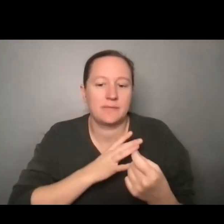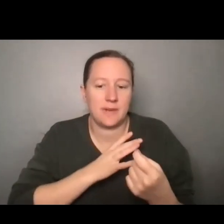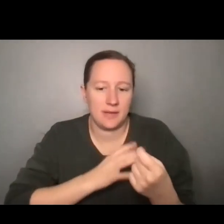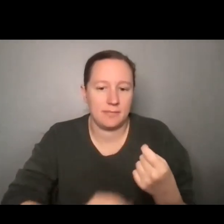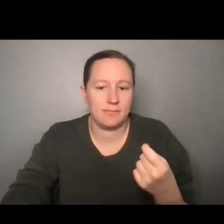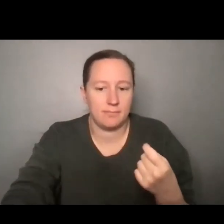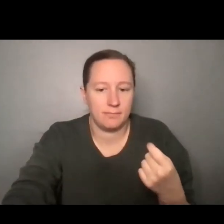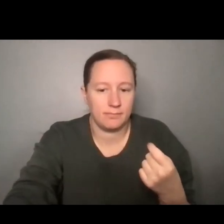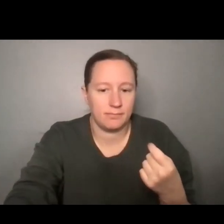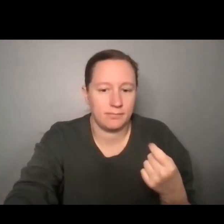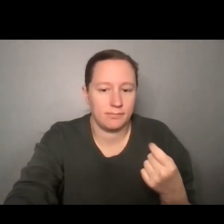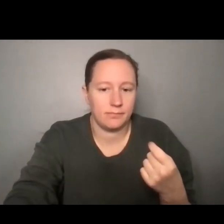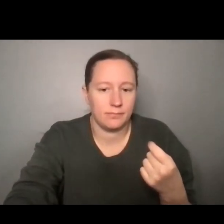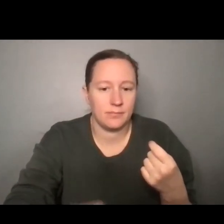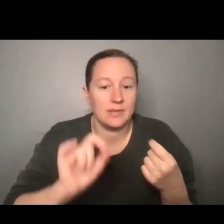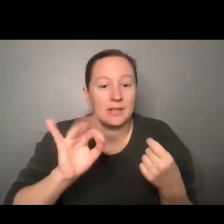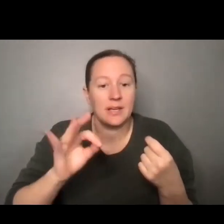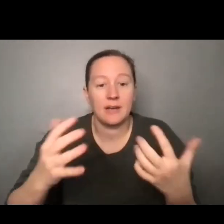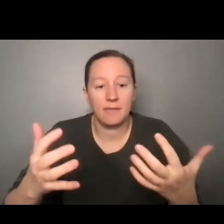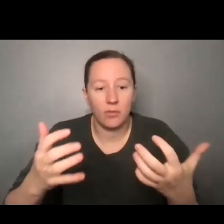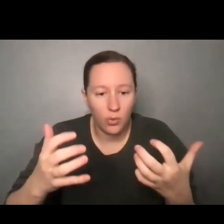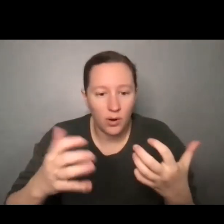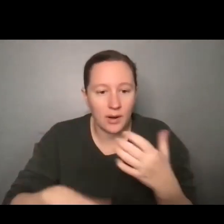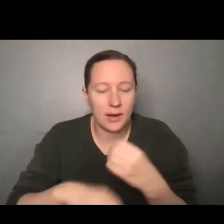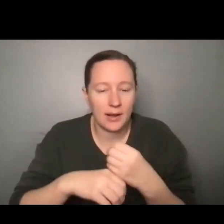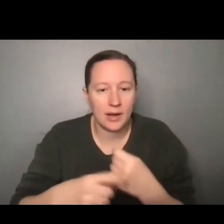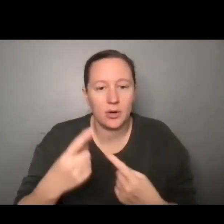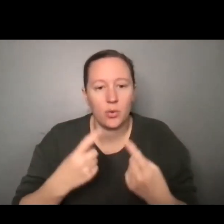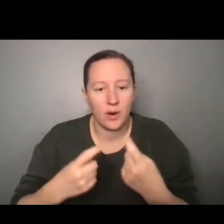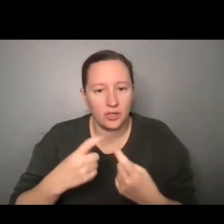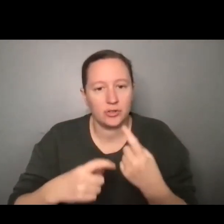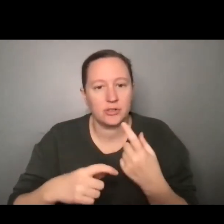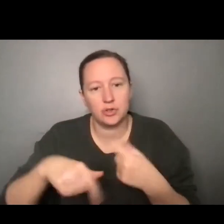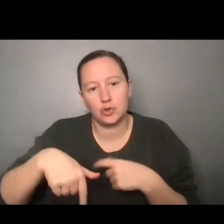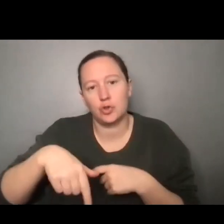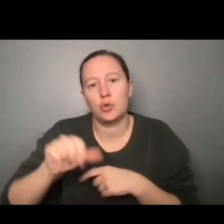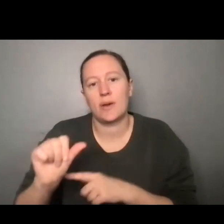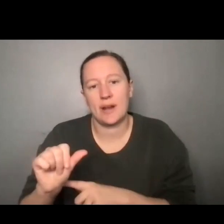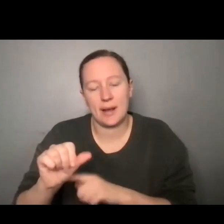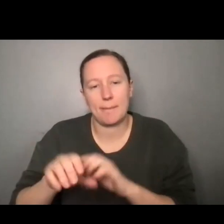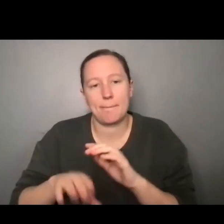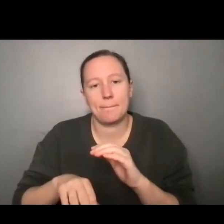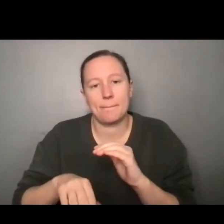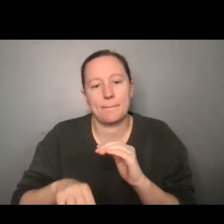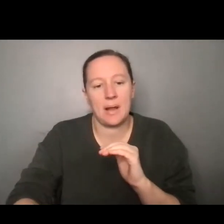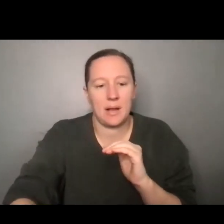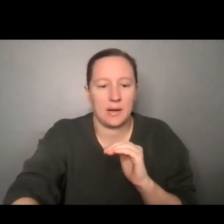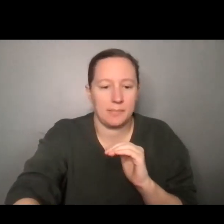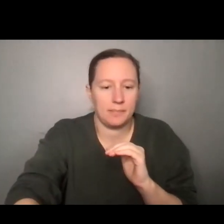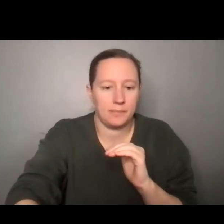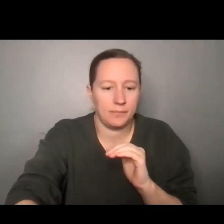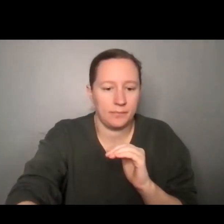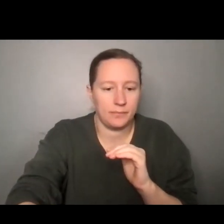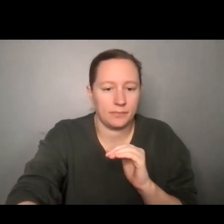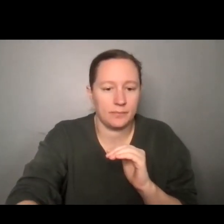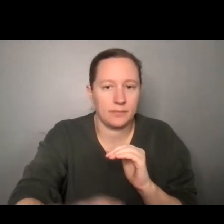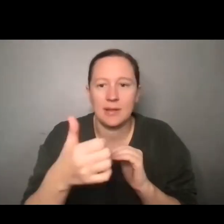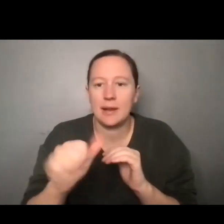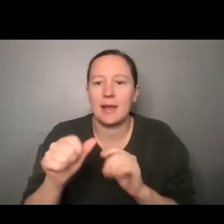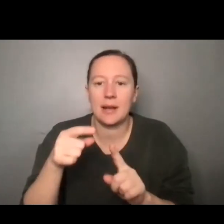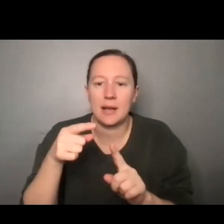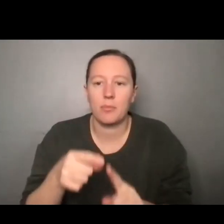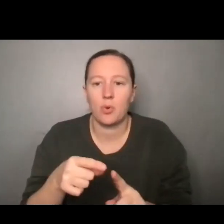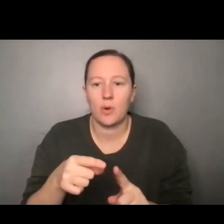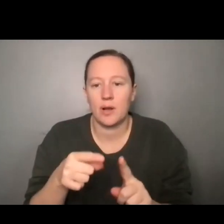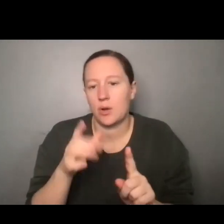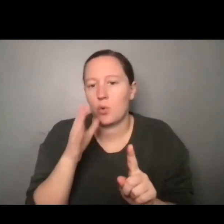feel free to add your questions into the Q&A box also at the bottom of the Zoom toolbox at any point throughout the panel, and we'll be getting